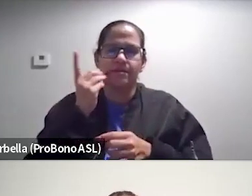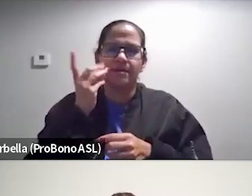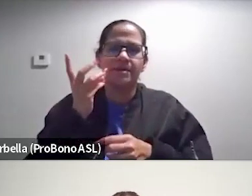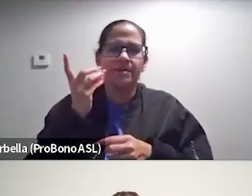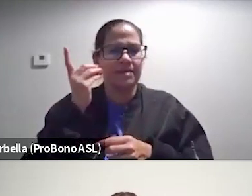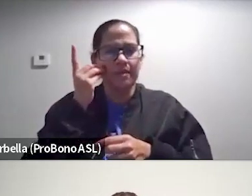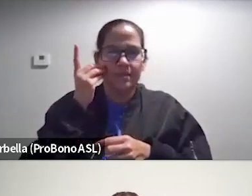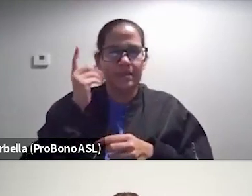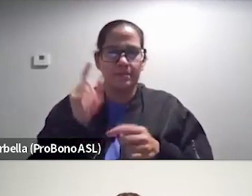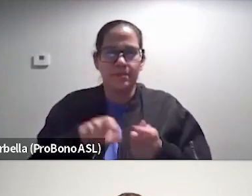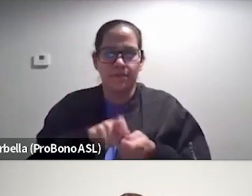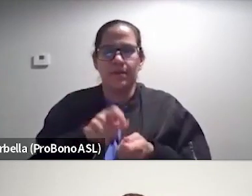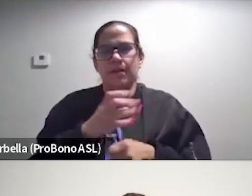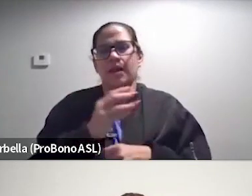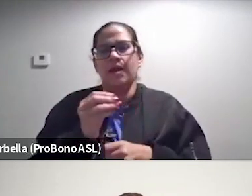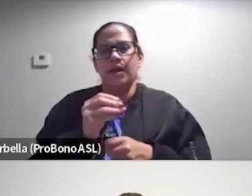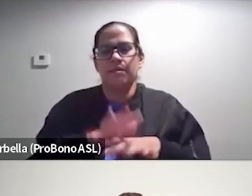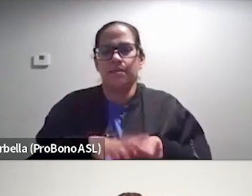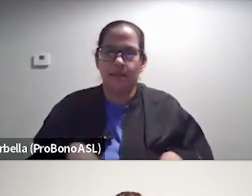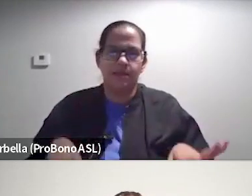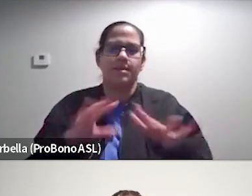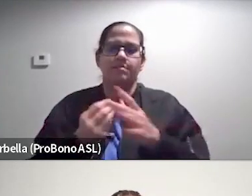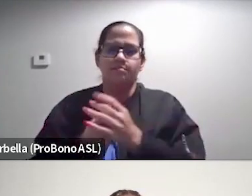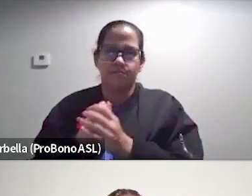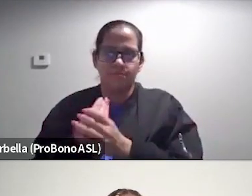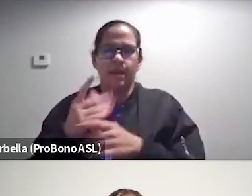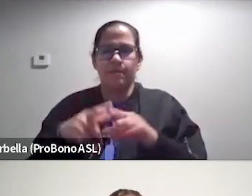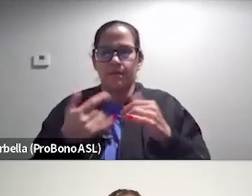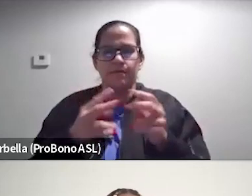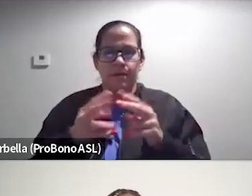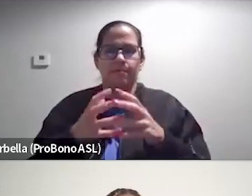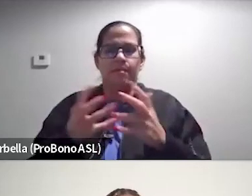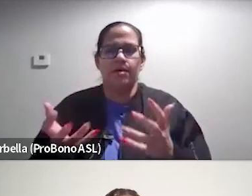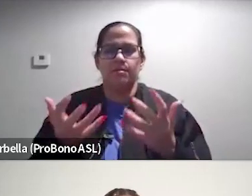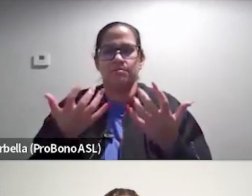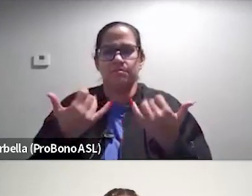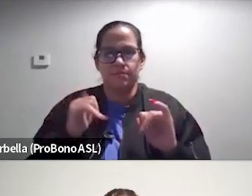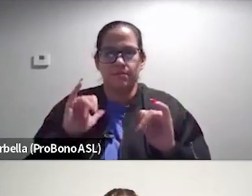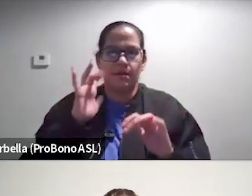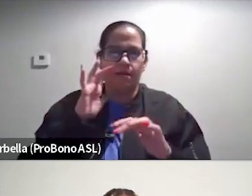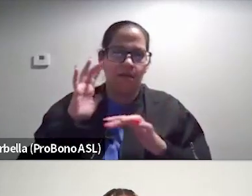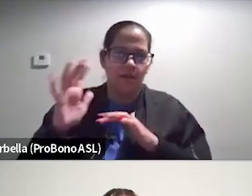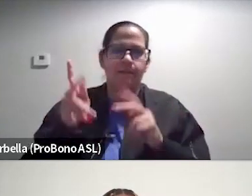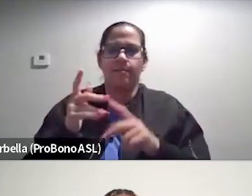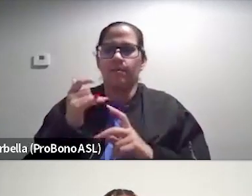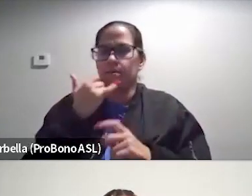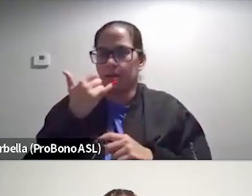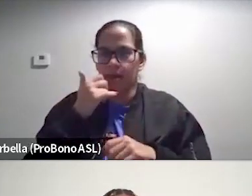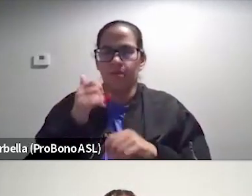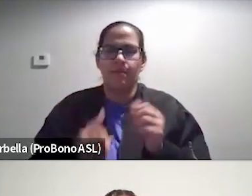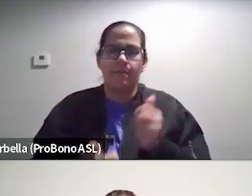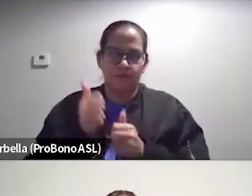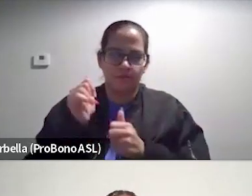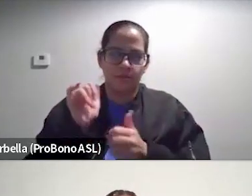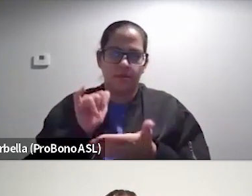Like it's the landscape is growing, but it is still very much a, whoever is the loudest that people can yell out the most. That is